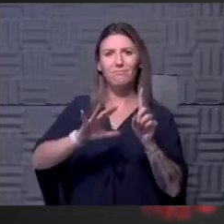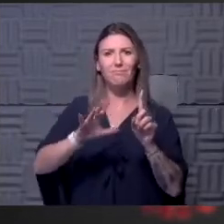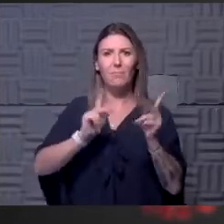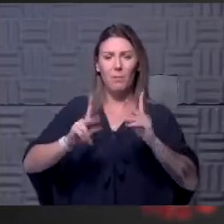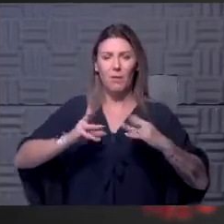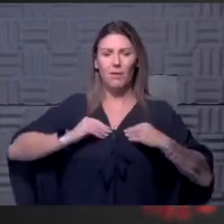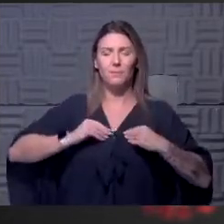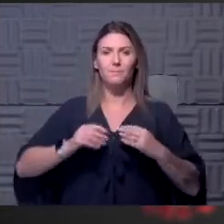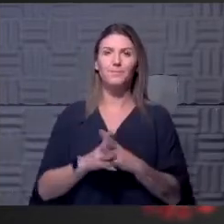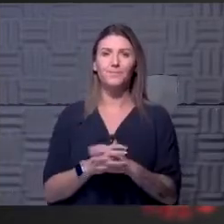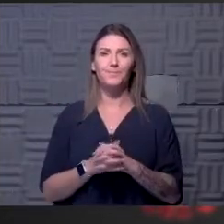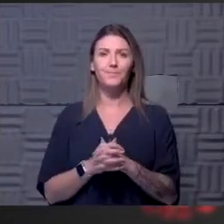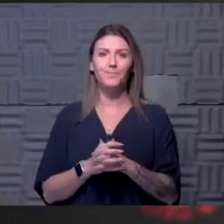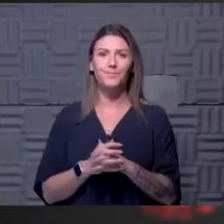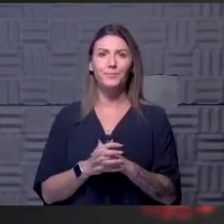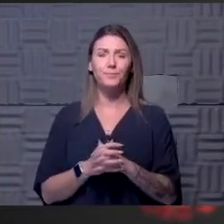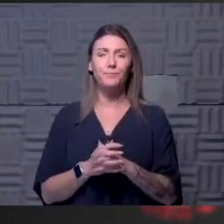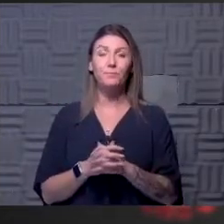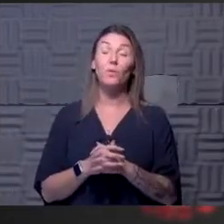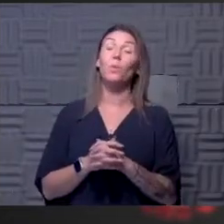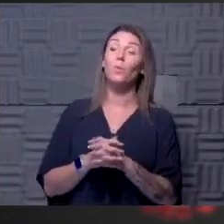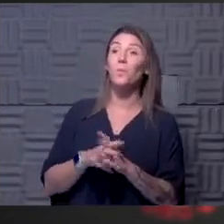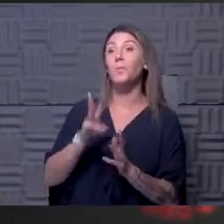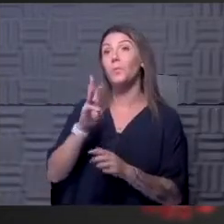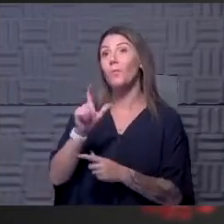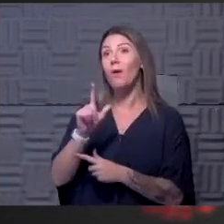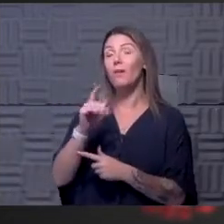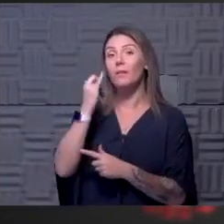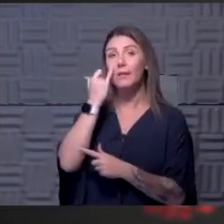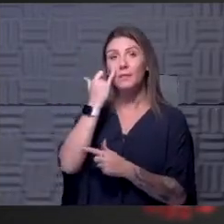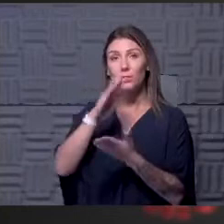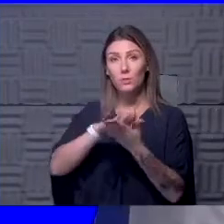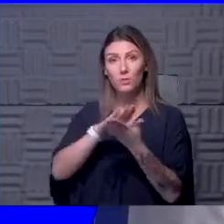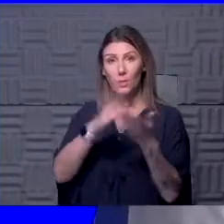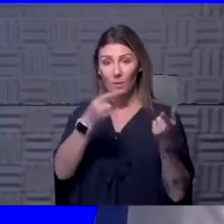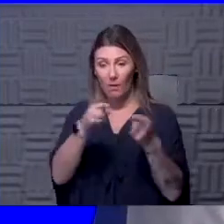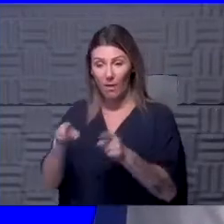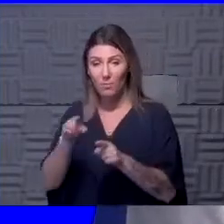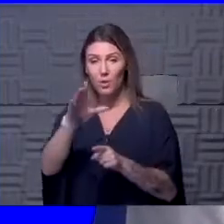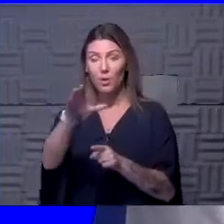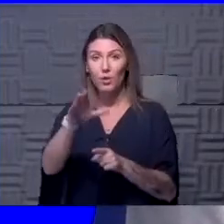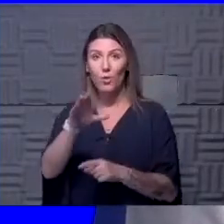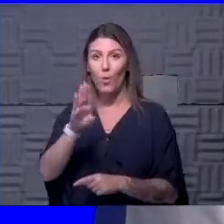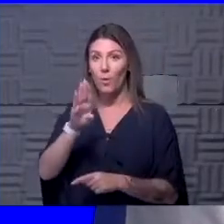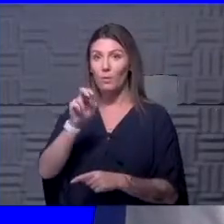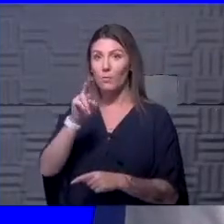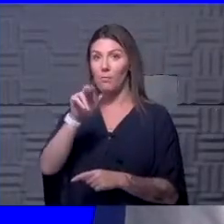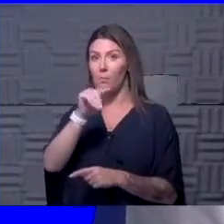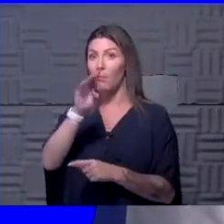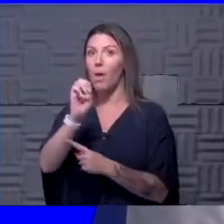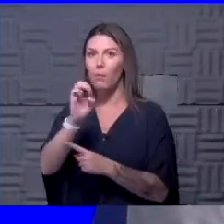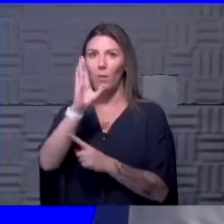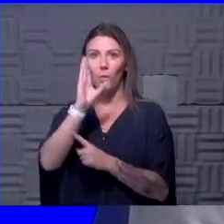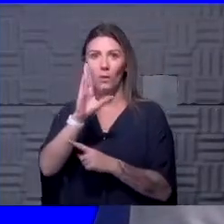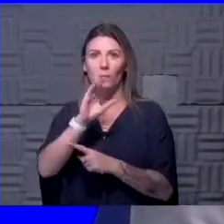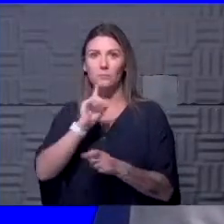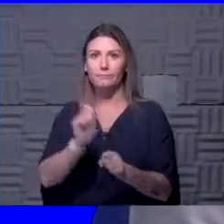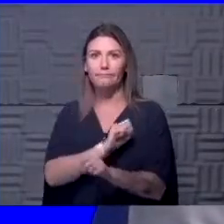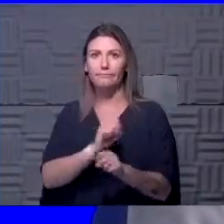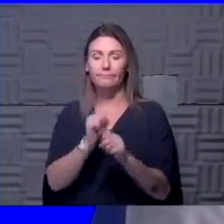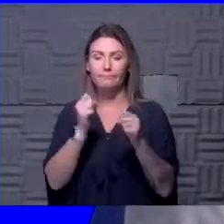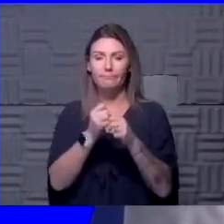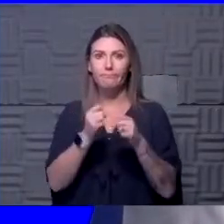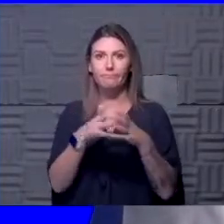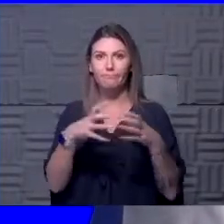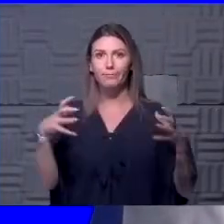start first? Well, you know, if school does happen, your bubble is going to be expanded. I think